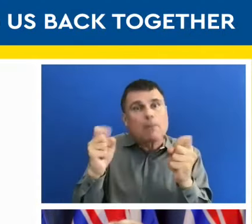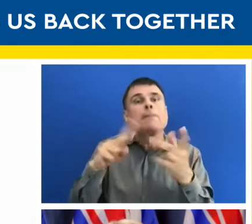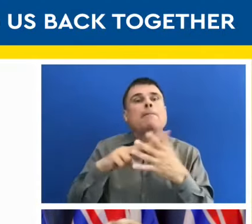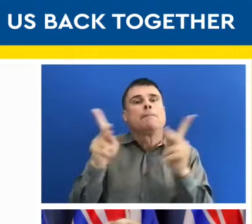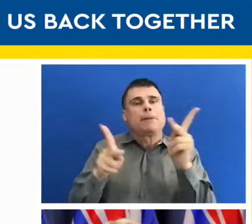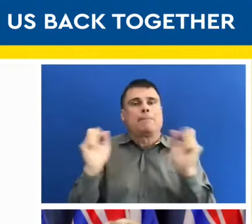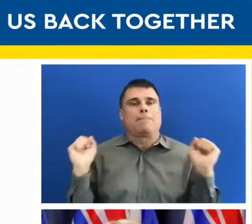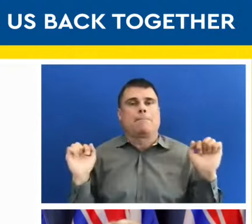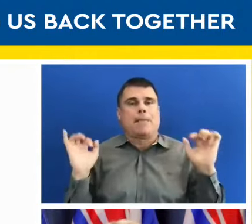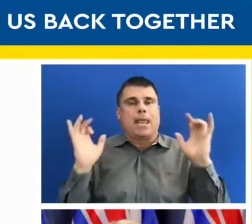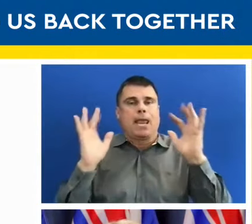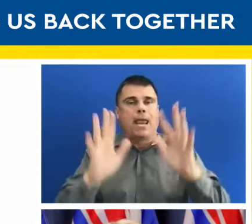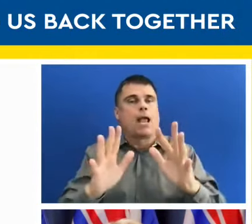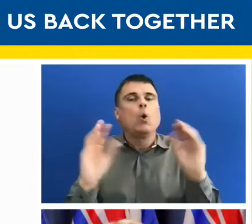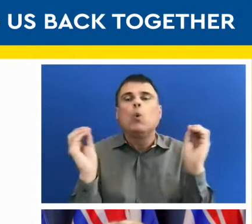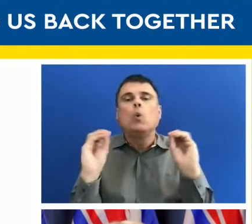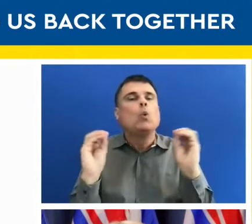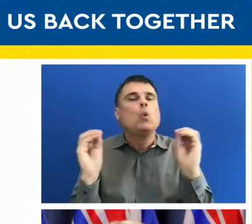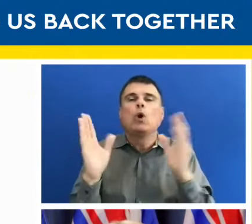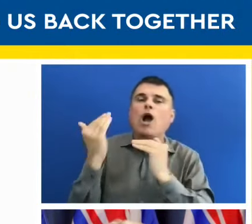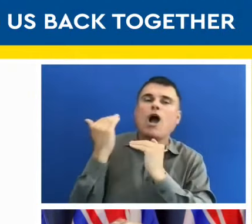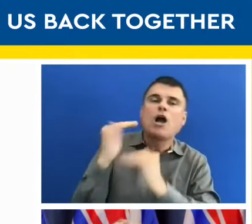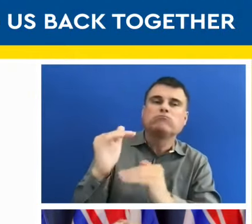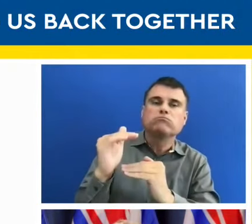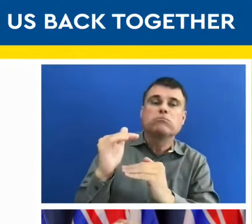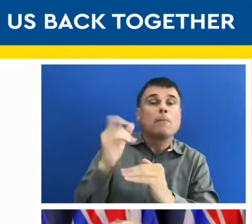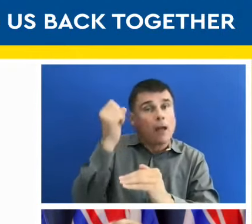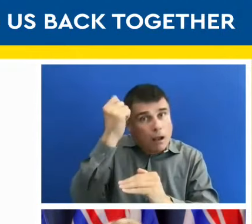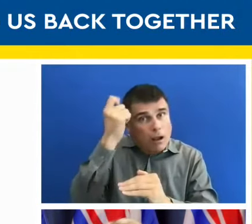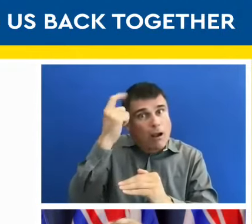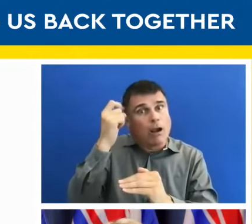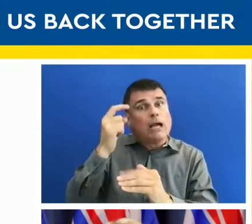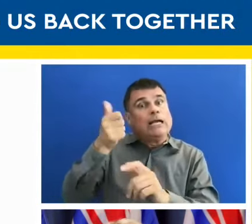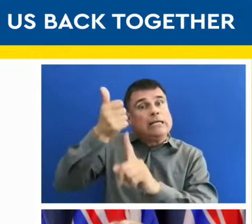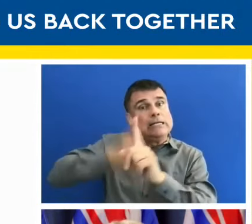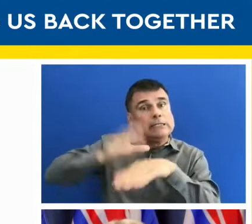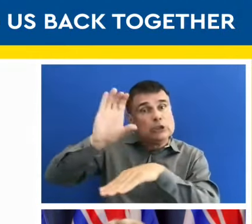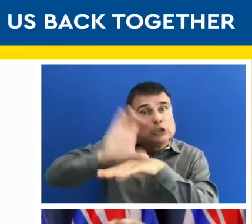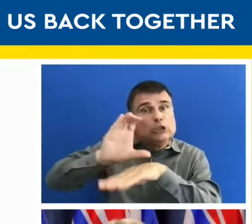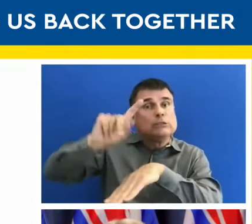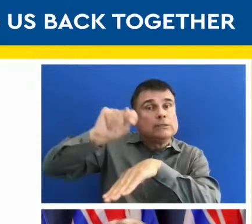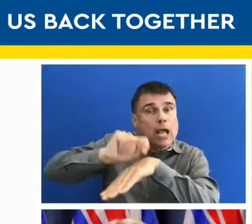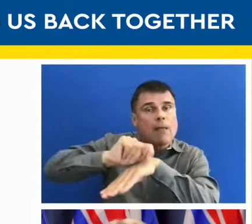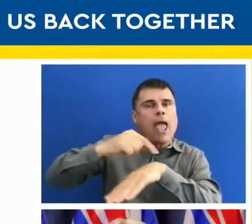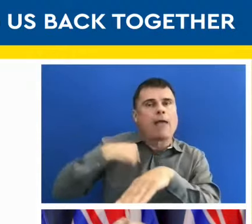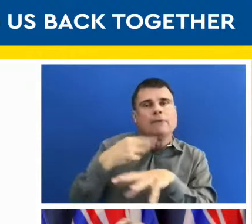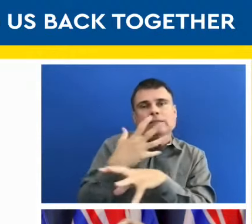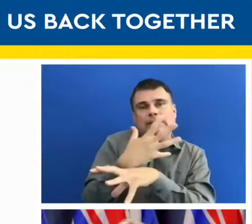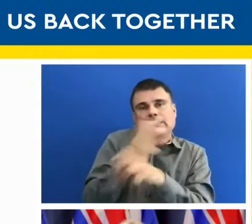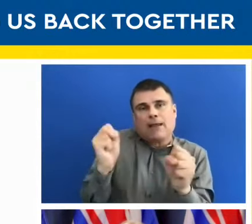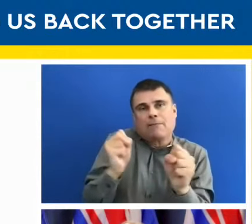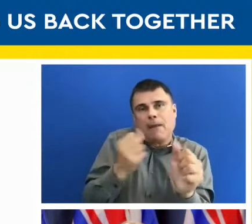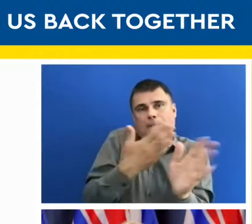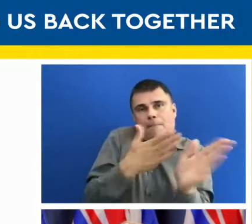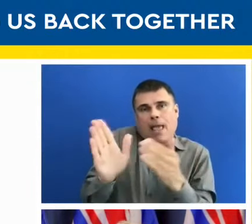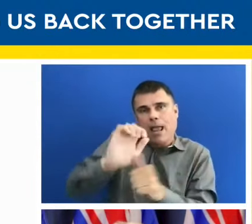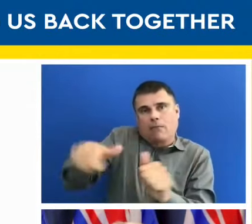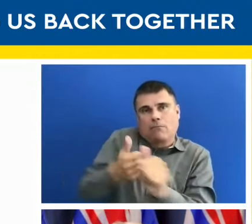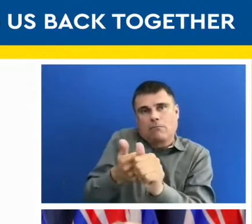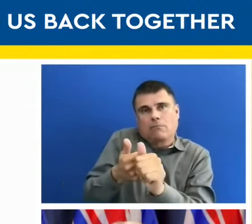sure there are safety plans for each of them to do this in a way that allows us to come together again safely.